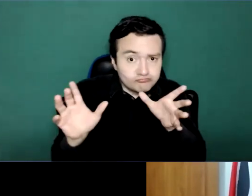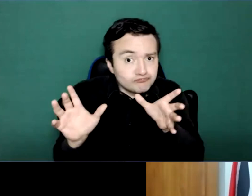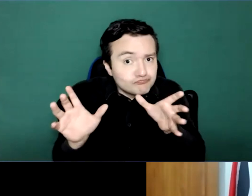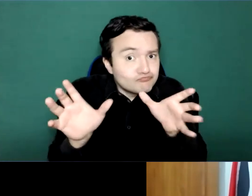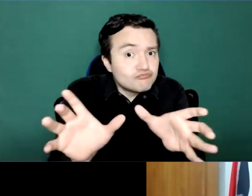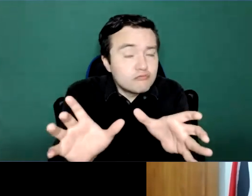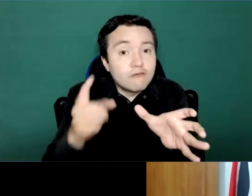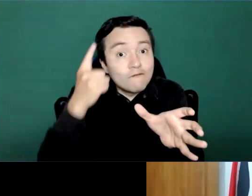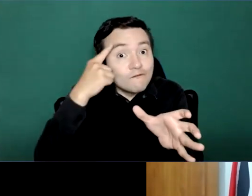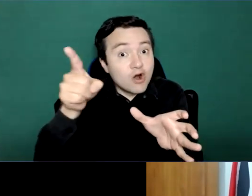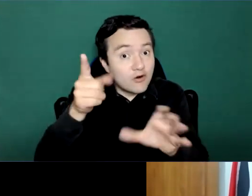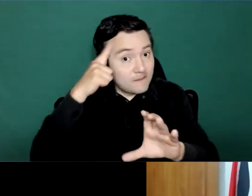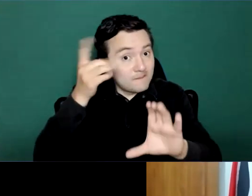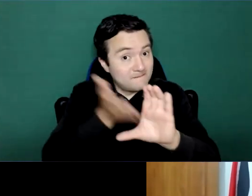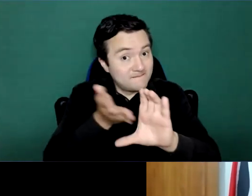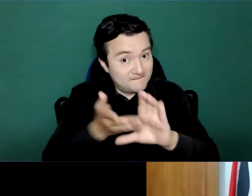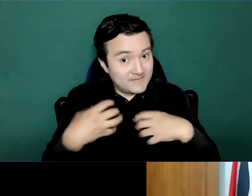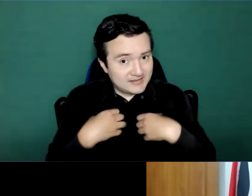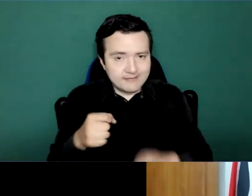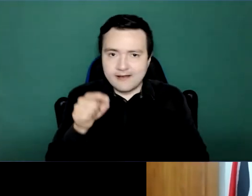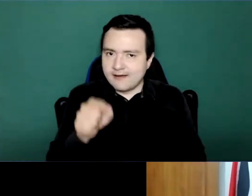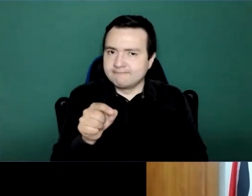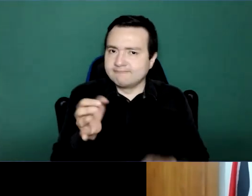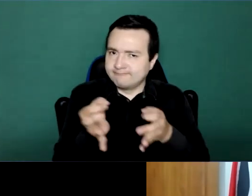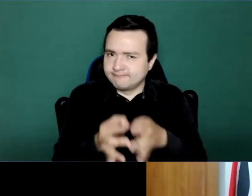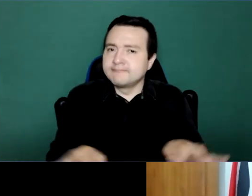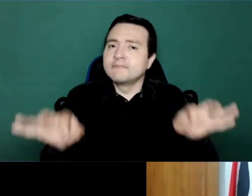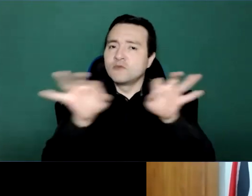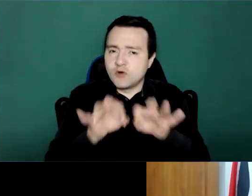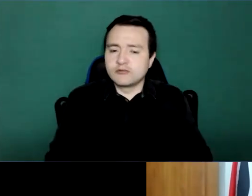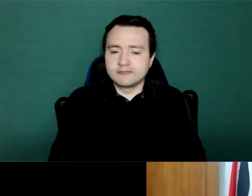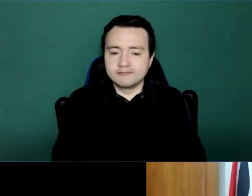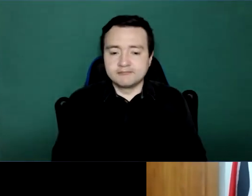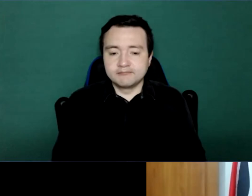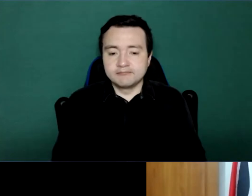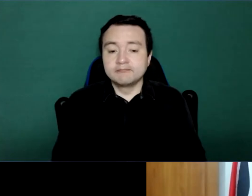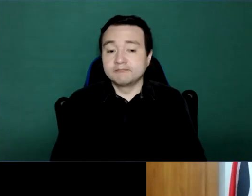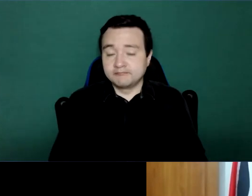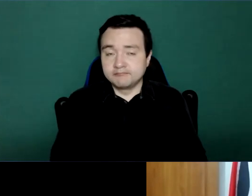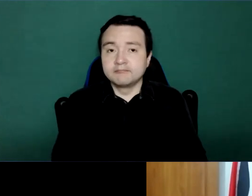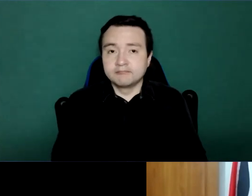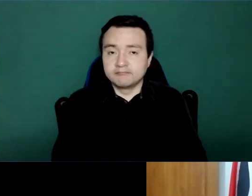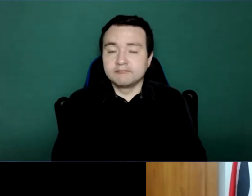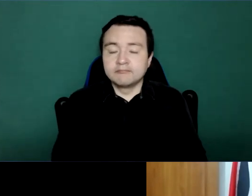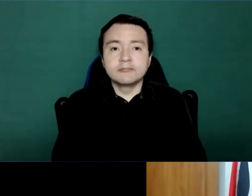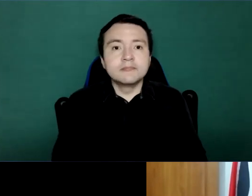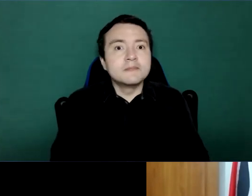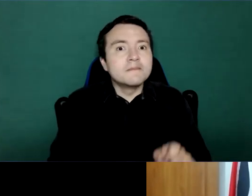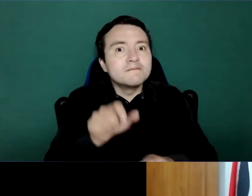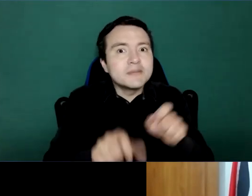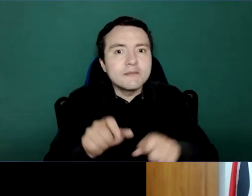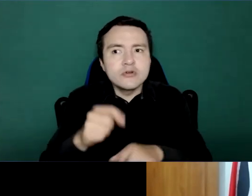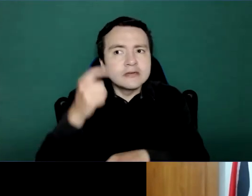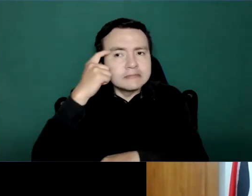That is easy to quantify with diseases like diabetes or hypertension. But in mental